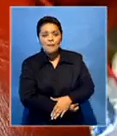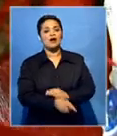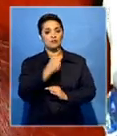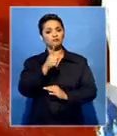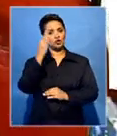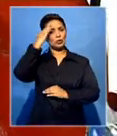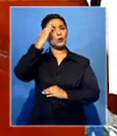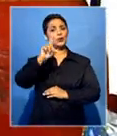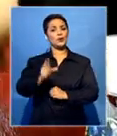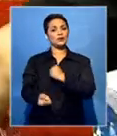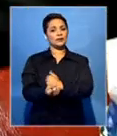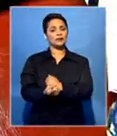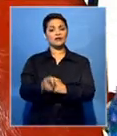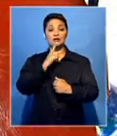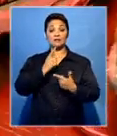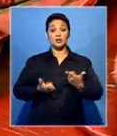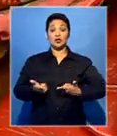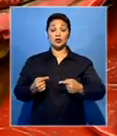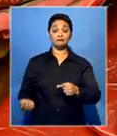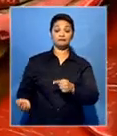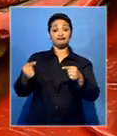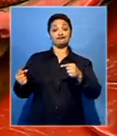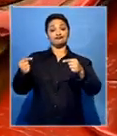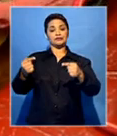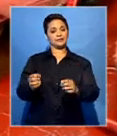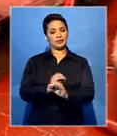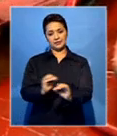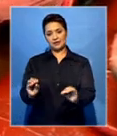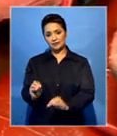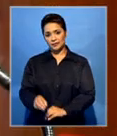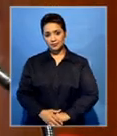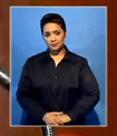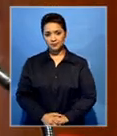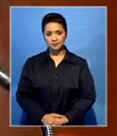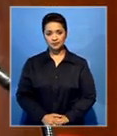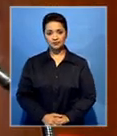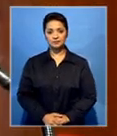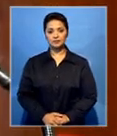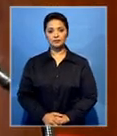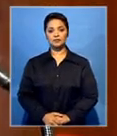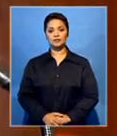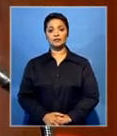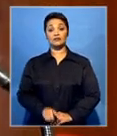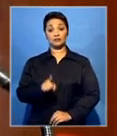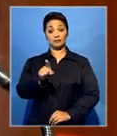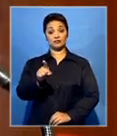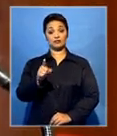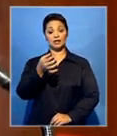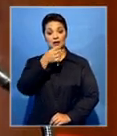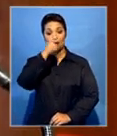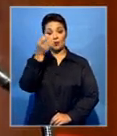Evidence led by the state was largely unchallenged. Nchongwana, please stand up. The accused has only